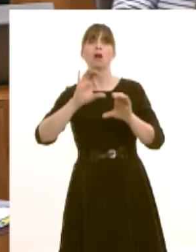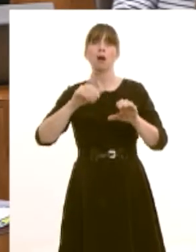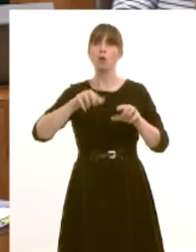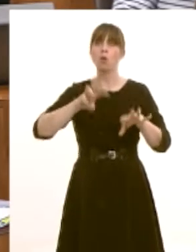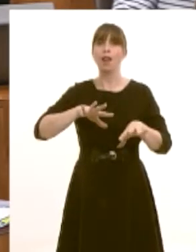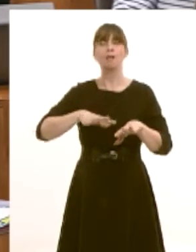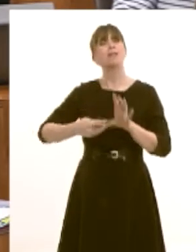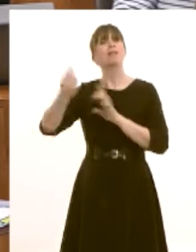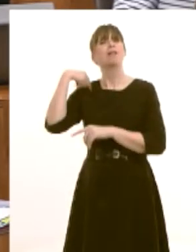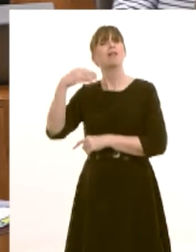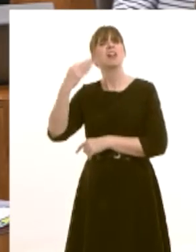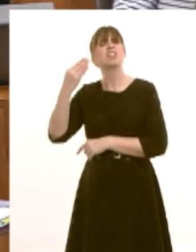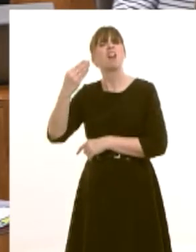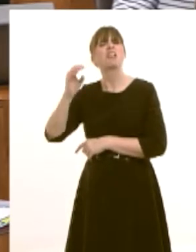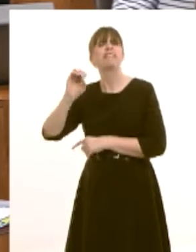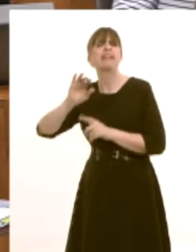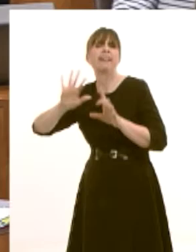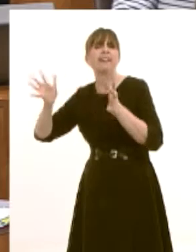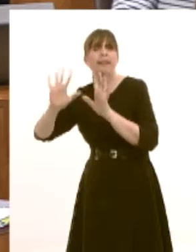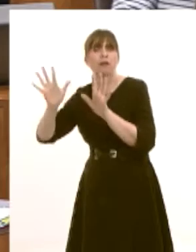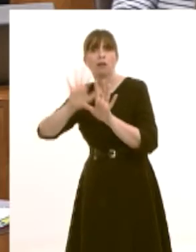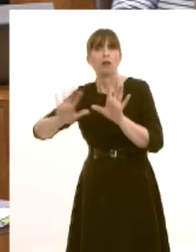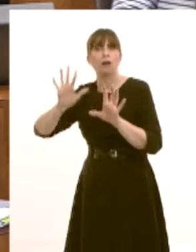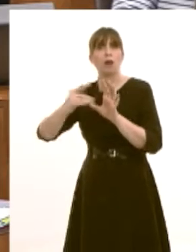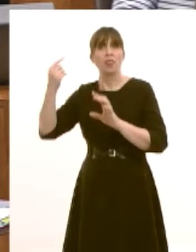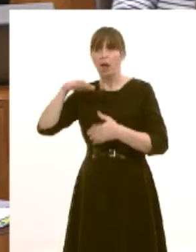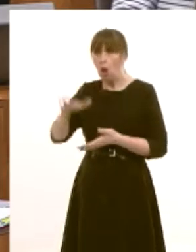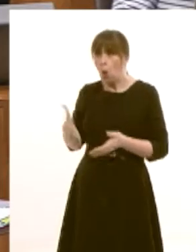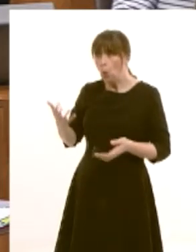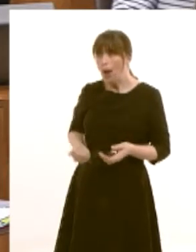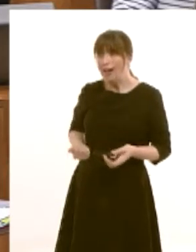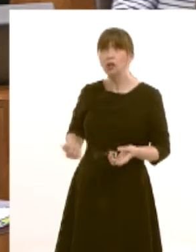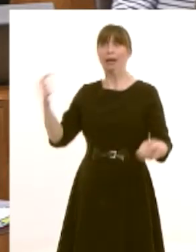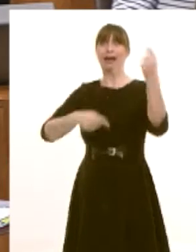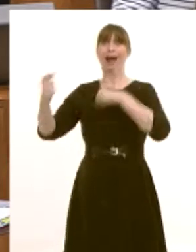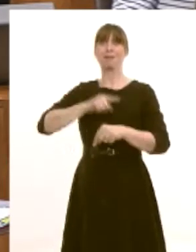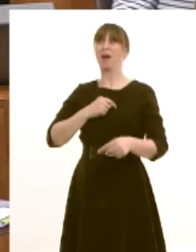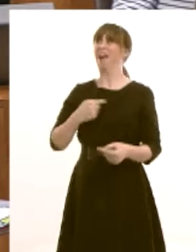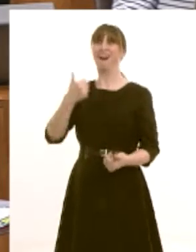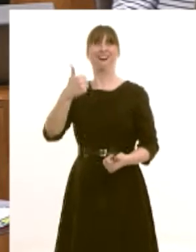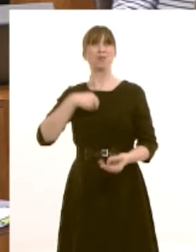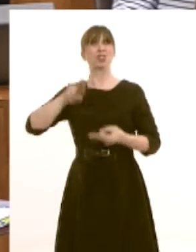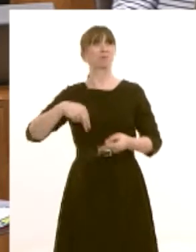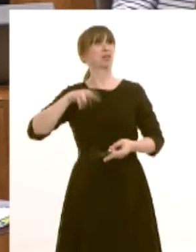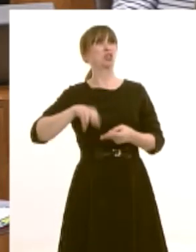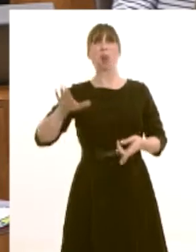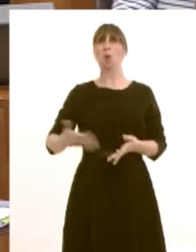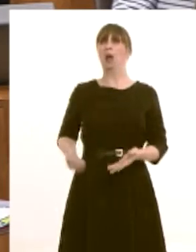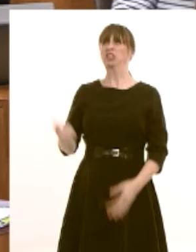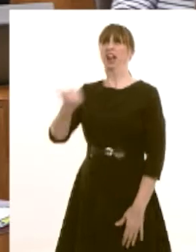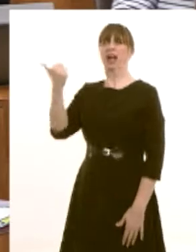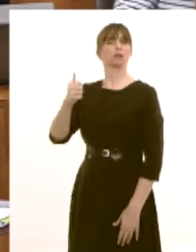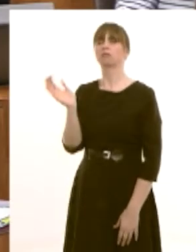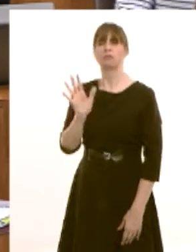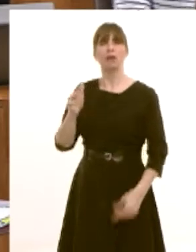brought into wales because people here were on low wages that's what happened in the 90s coming to wales because people will accept less pay than anywhere else these are jobs that are high